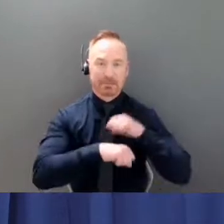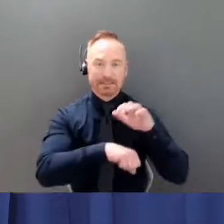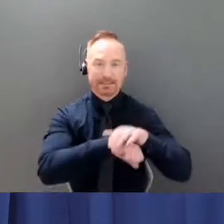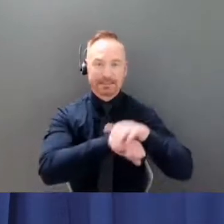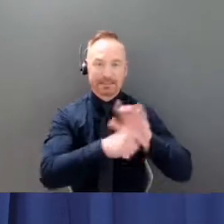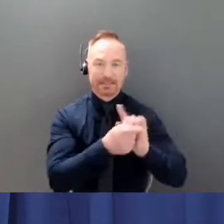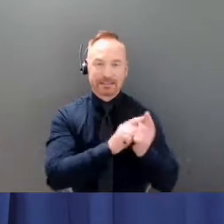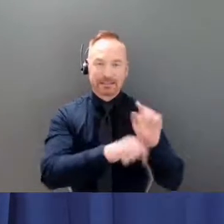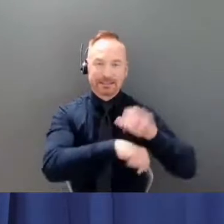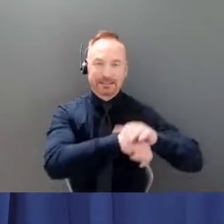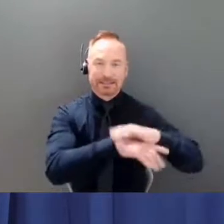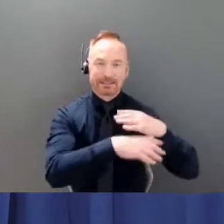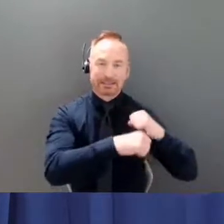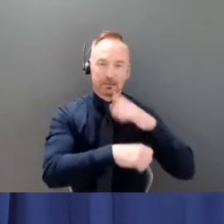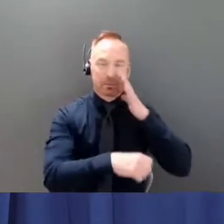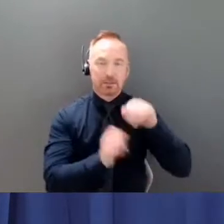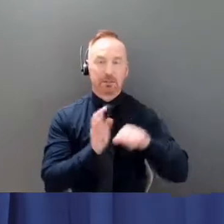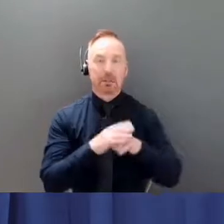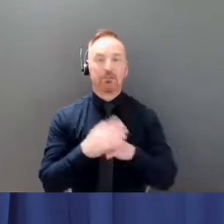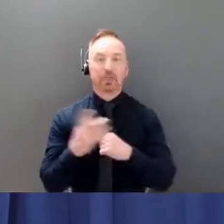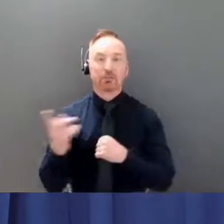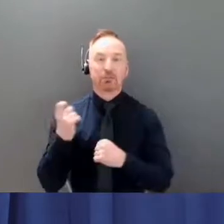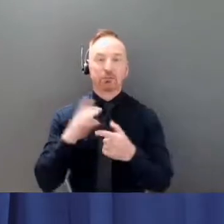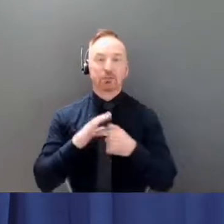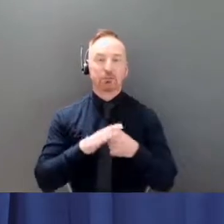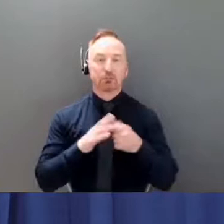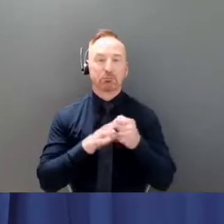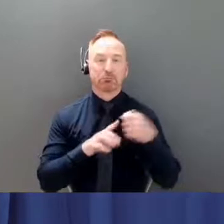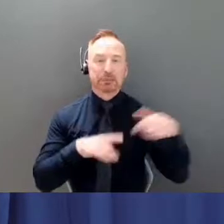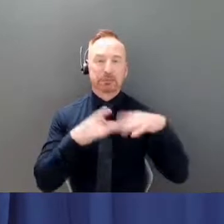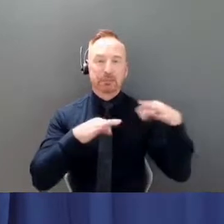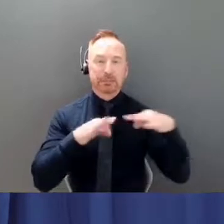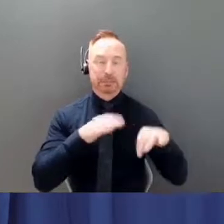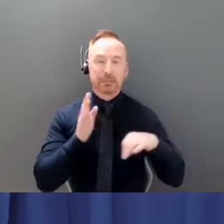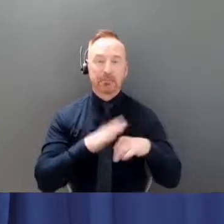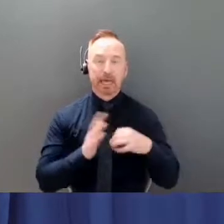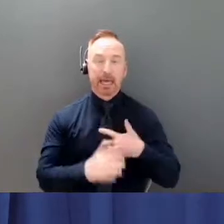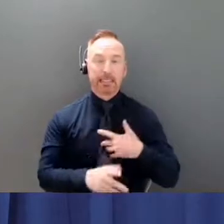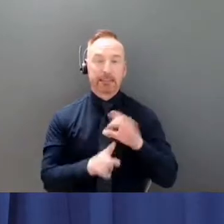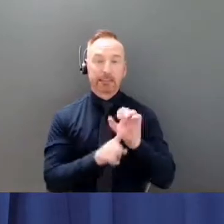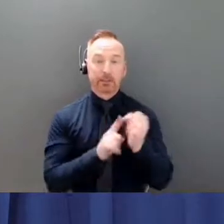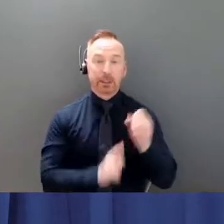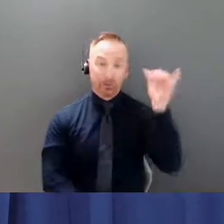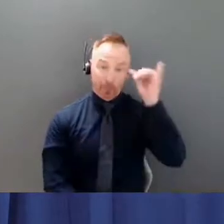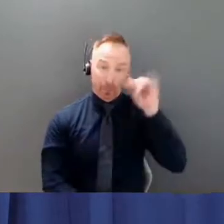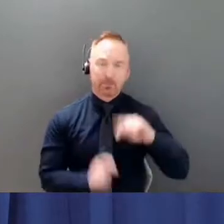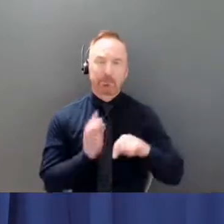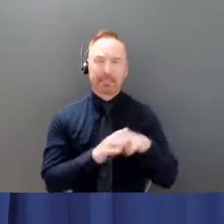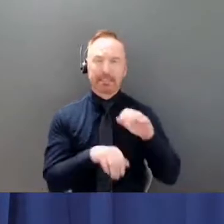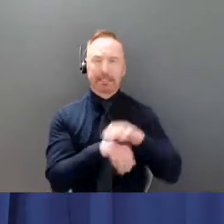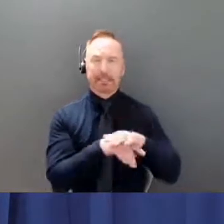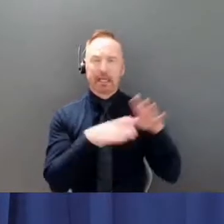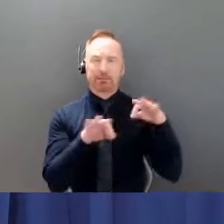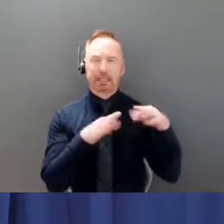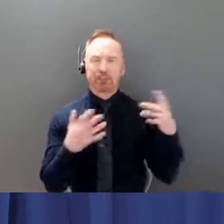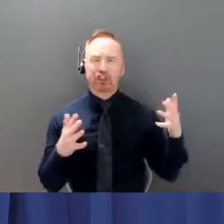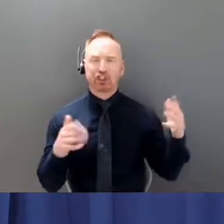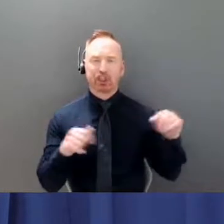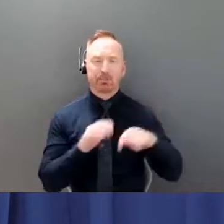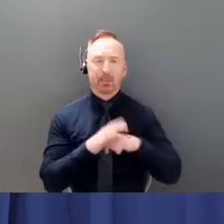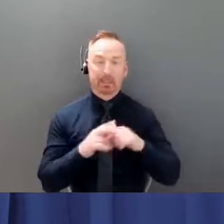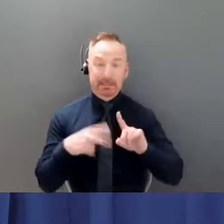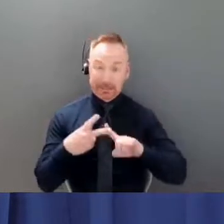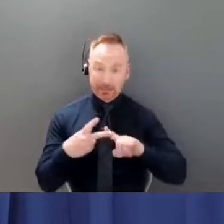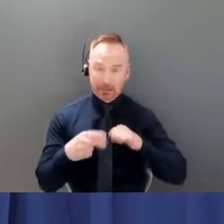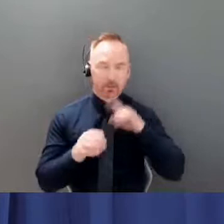sides. The question was to explain the gravity of the situation, which I think I have already explained in English, but the second was to be a little